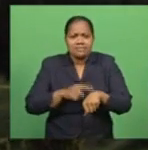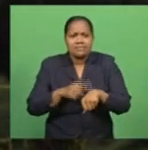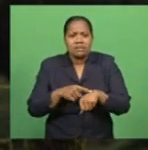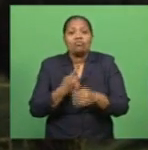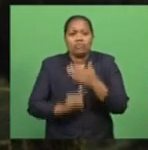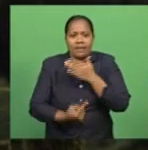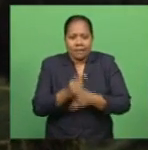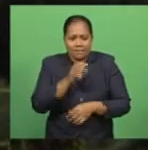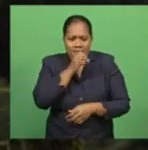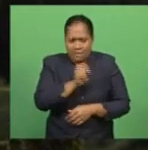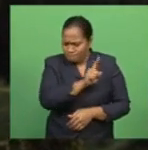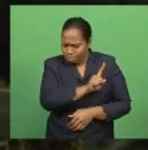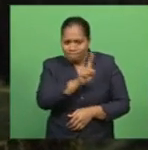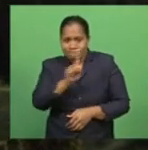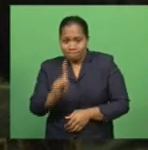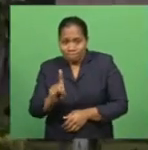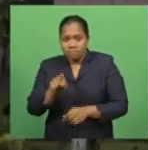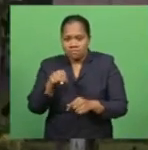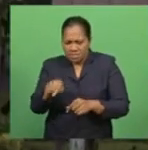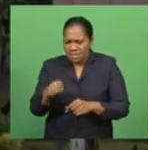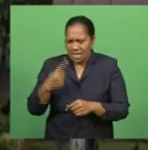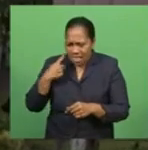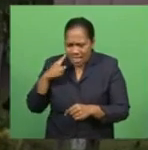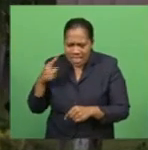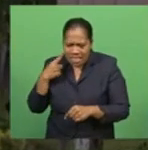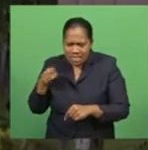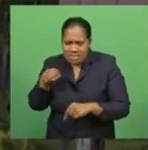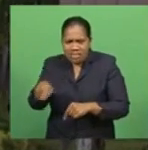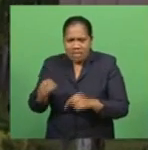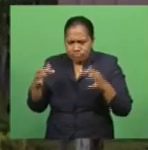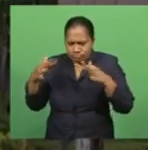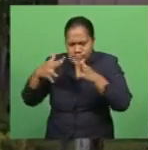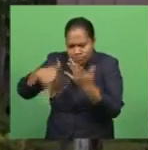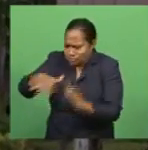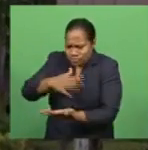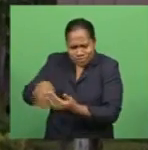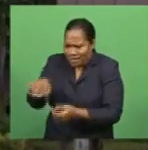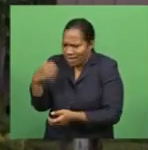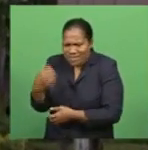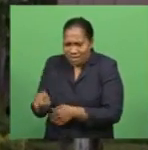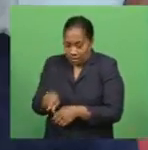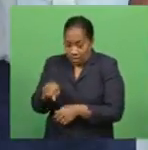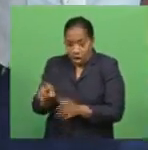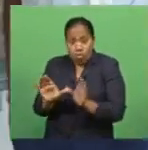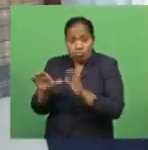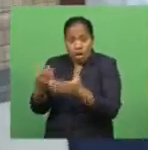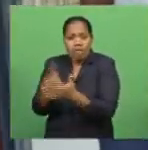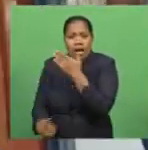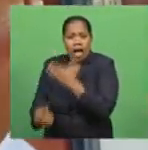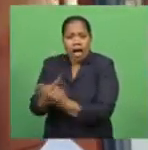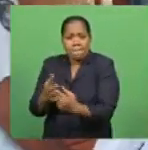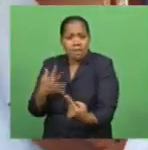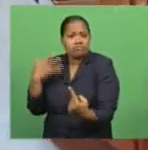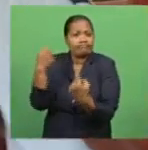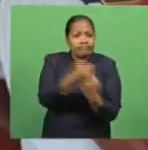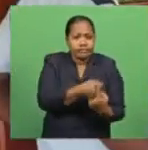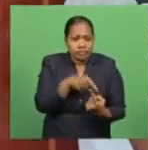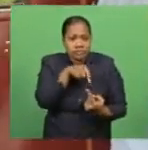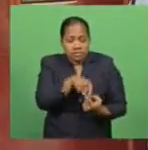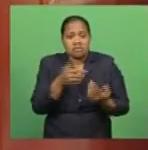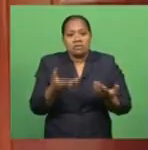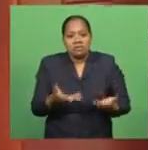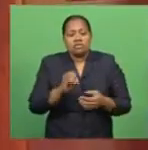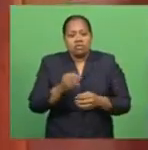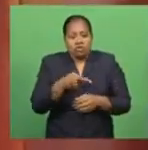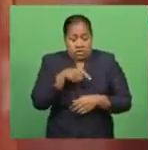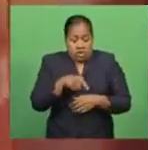Mainalulu had confronted the man about breaching social gathering restrictions when he was assaulted by Watia. In court today, Watia's lawyer